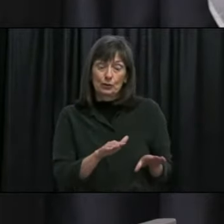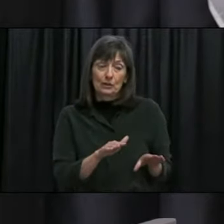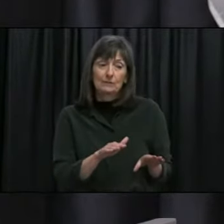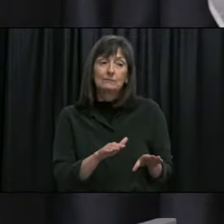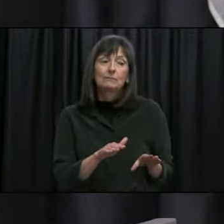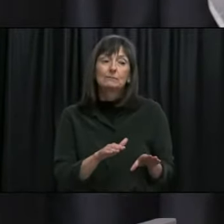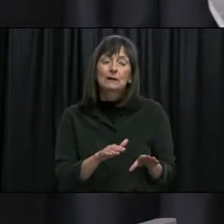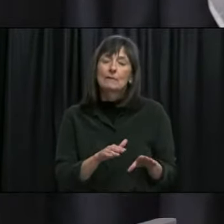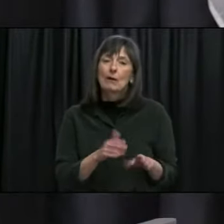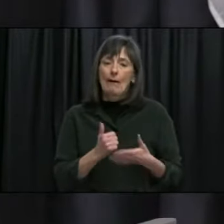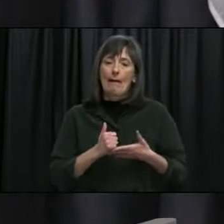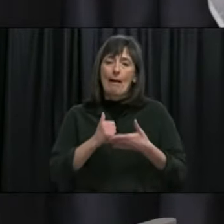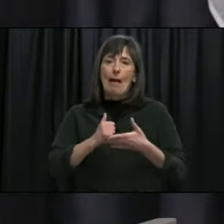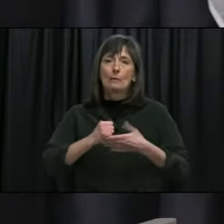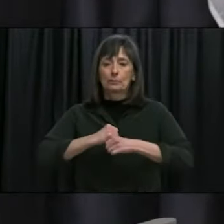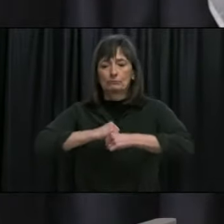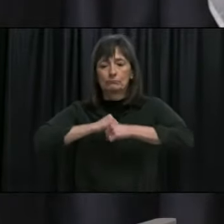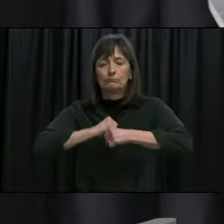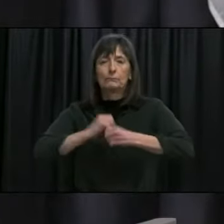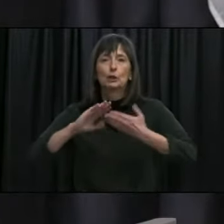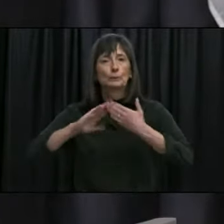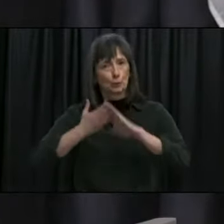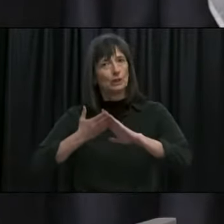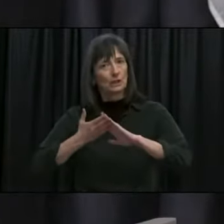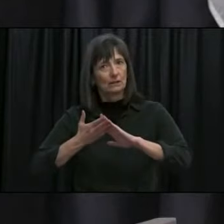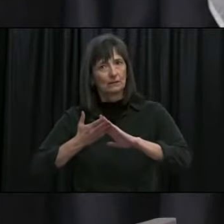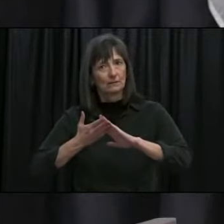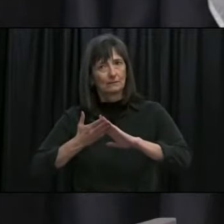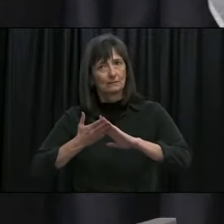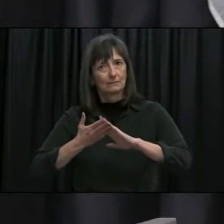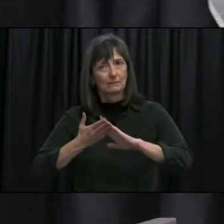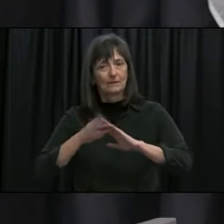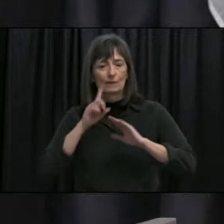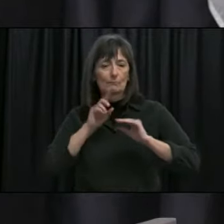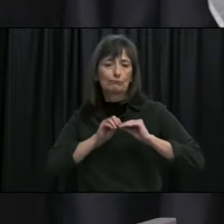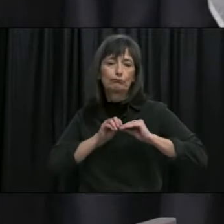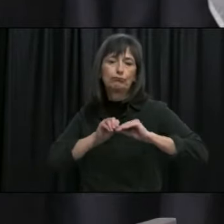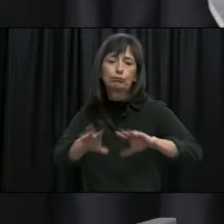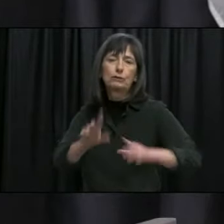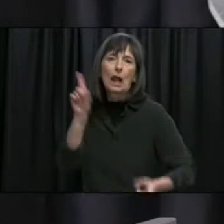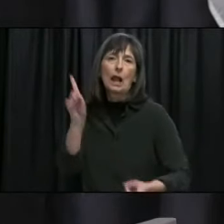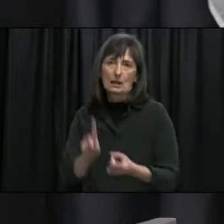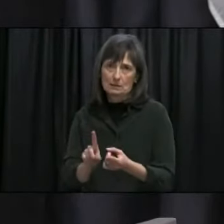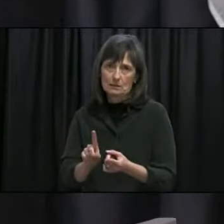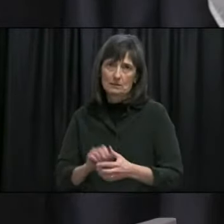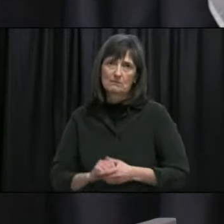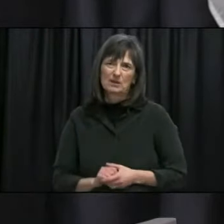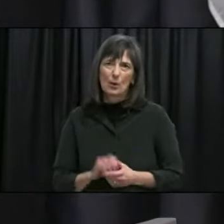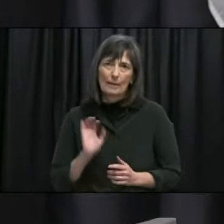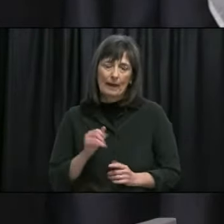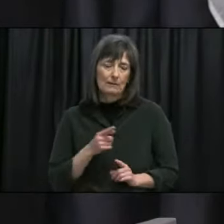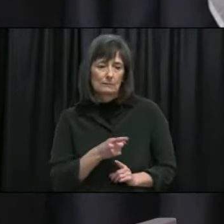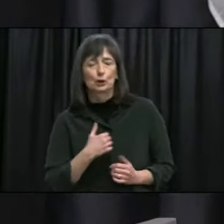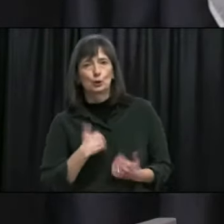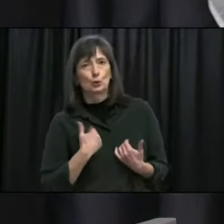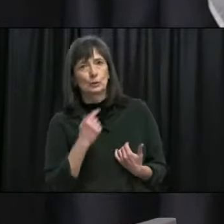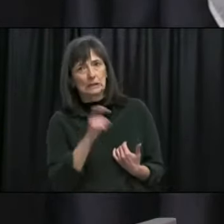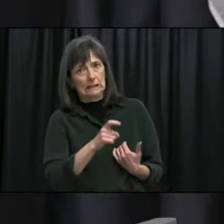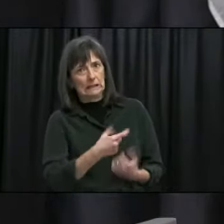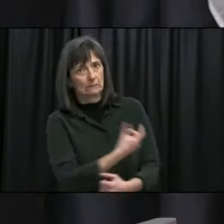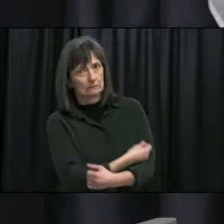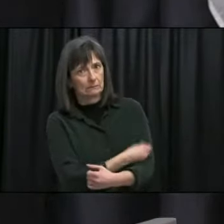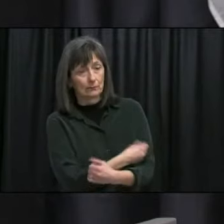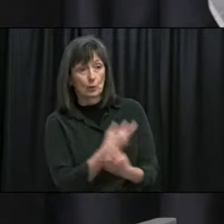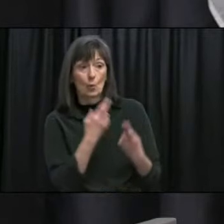increasing the immunity in our communities and keeping trying to keep our communities safe so we're very hopeful that